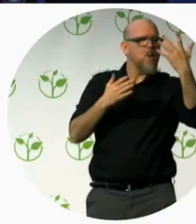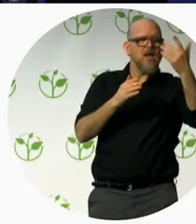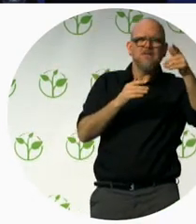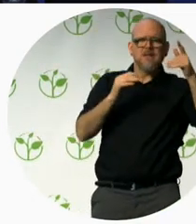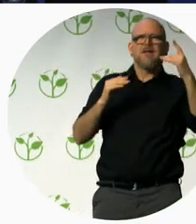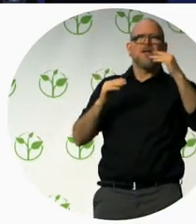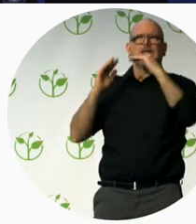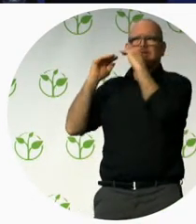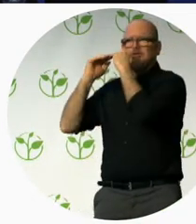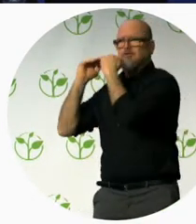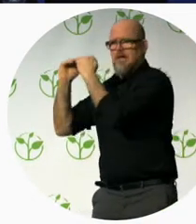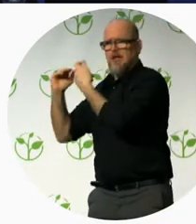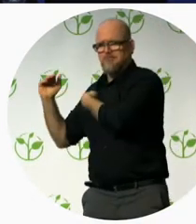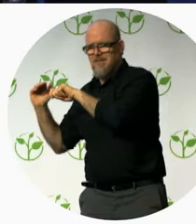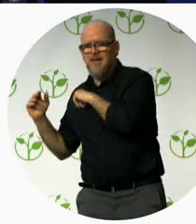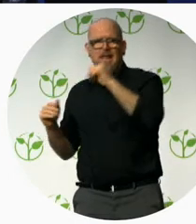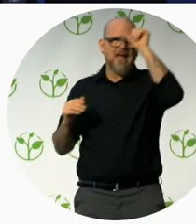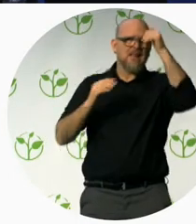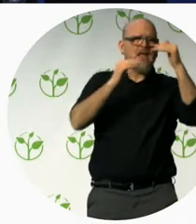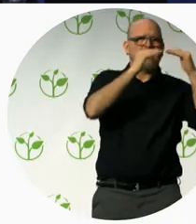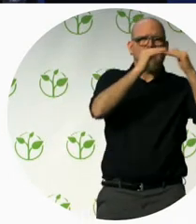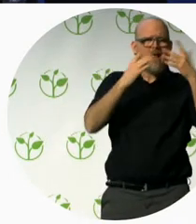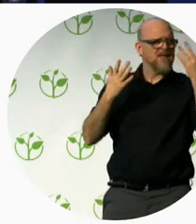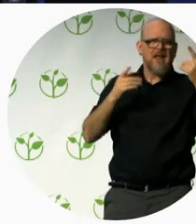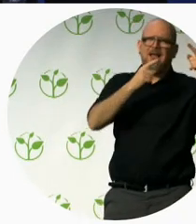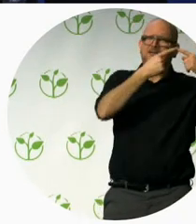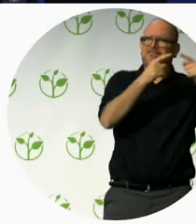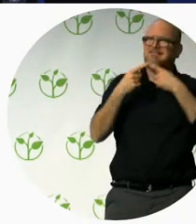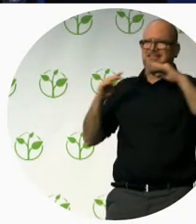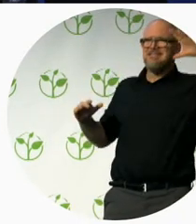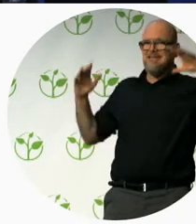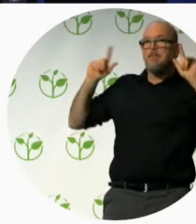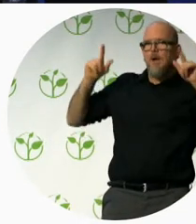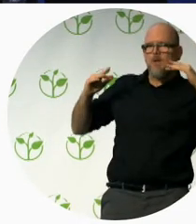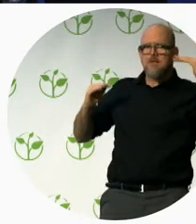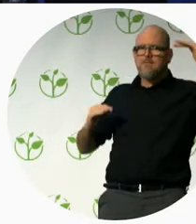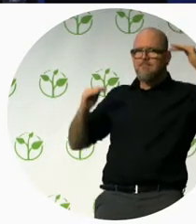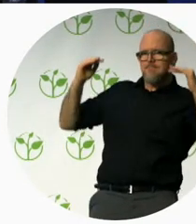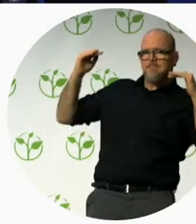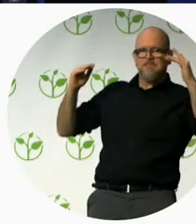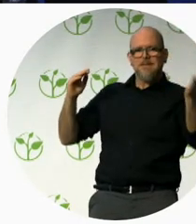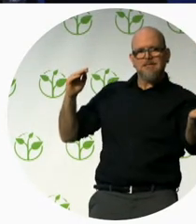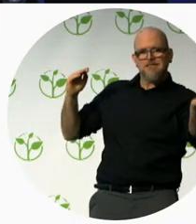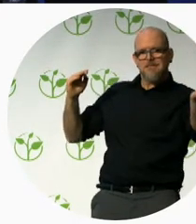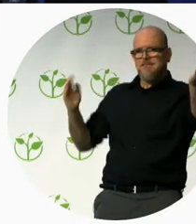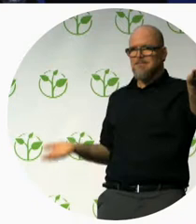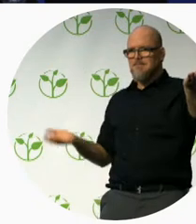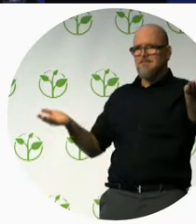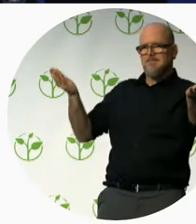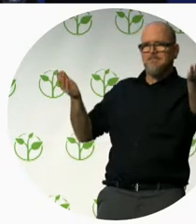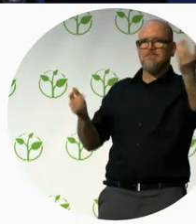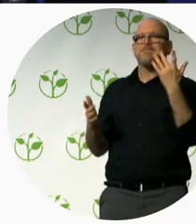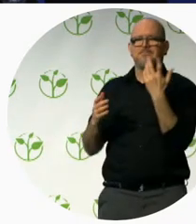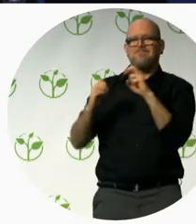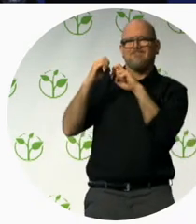And so we divide the system of some accessible tourism standards. There remain large gaps